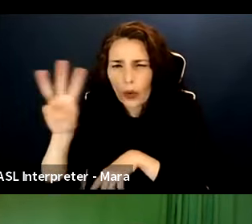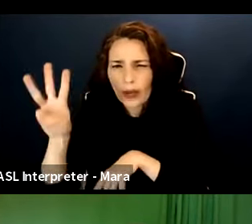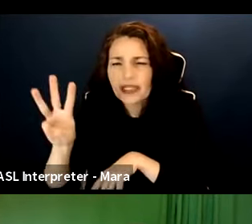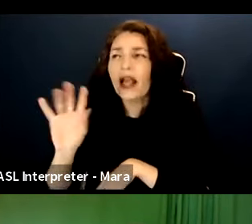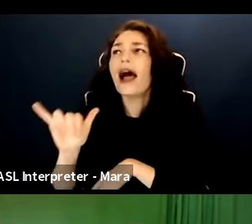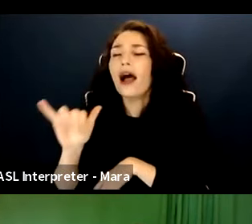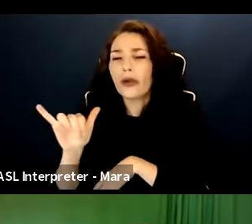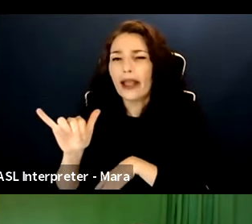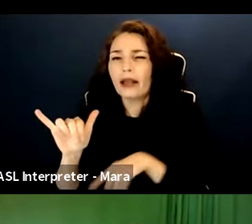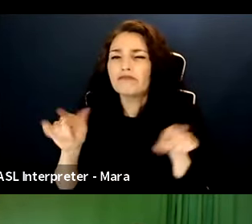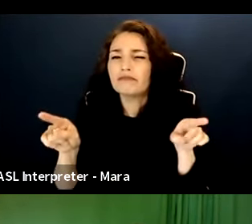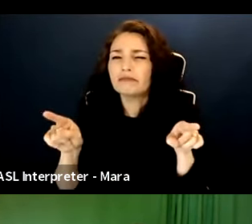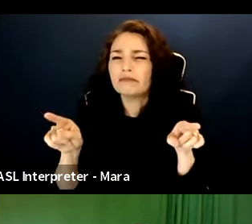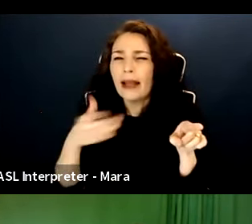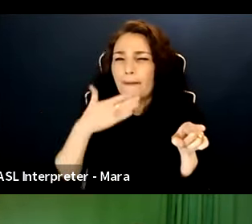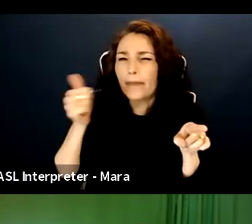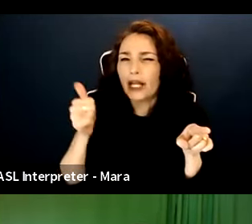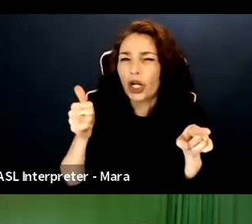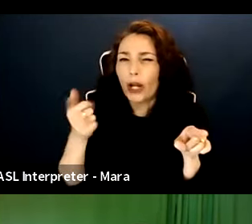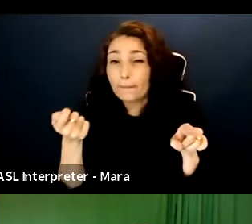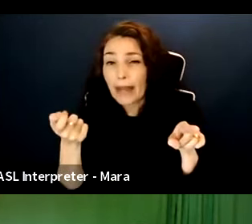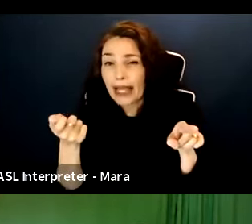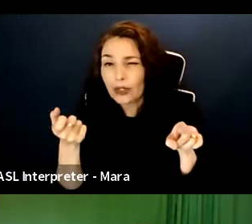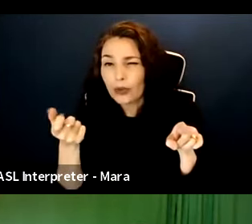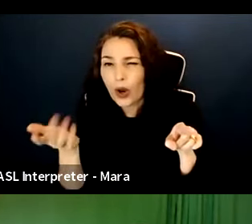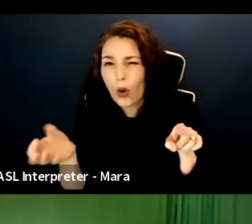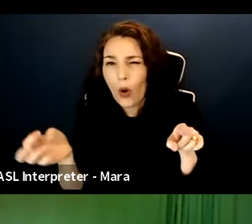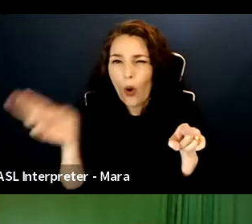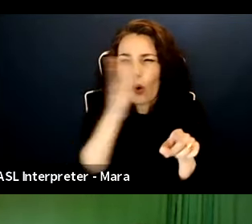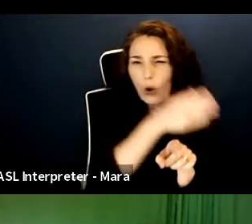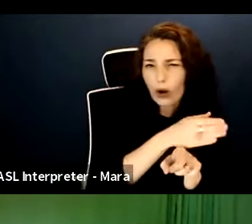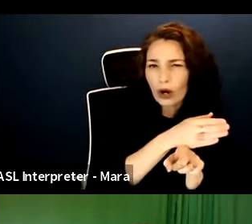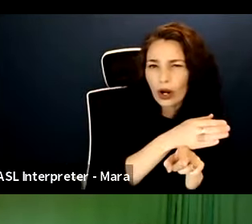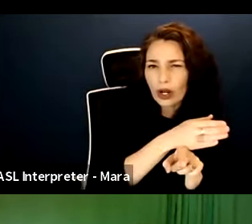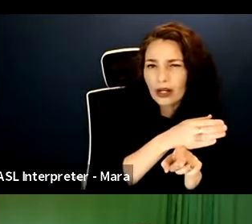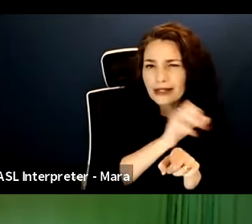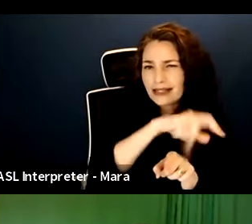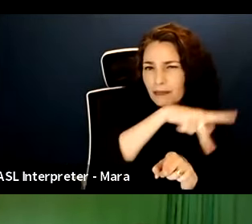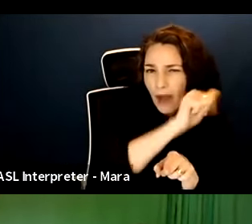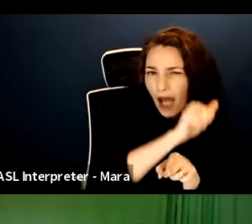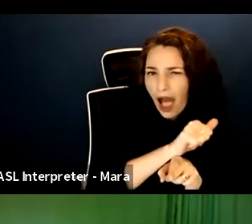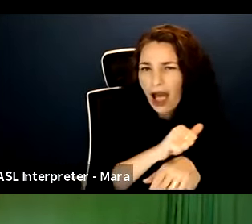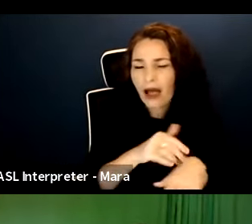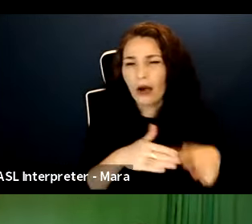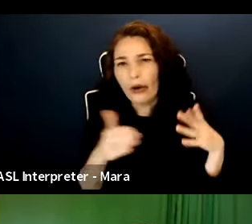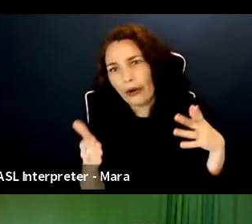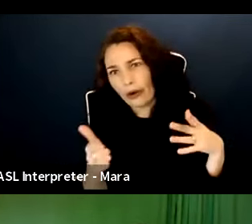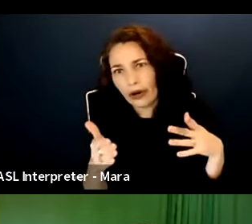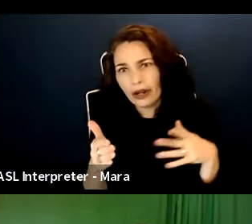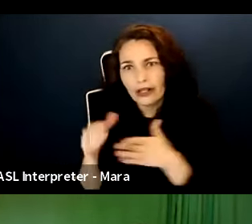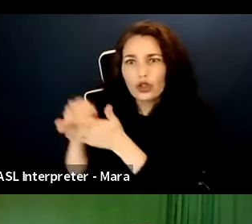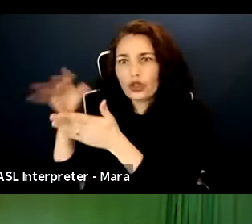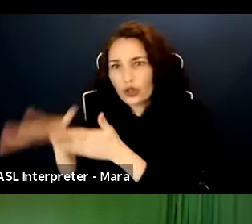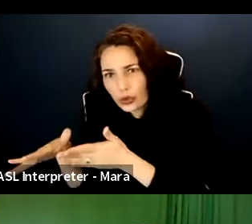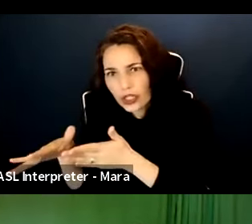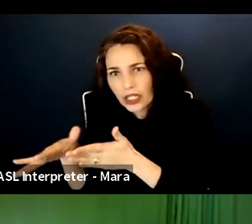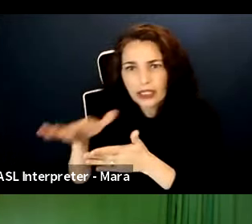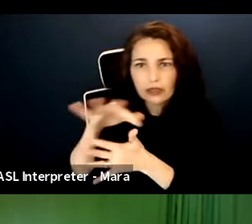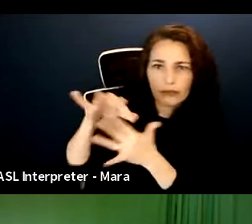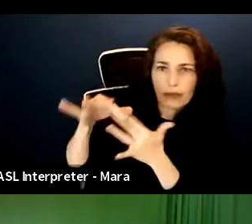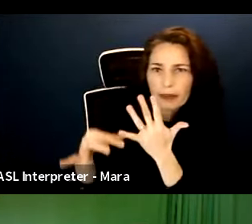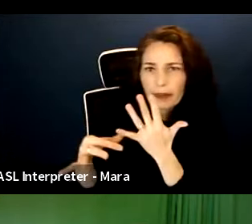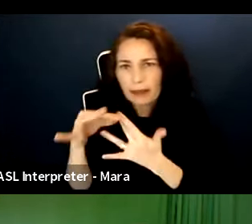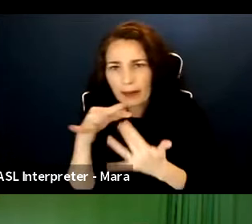I go micro or should I go ahead and go through the student or the spa? And I will say we've had a lot of professors in